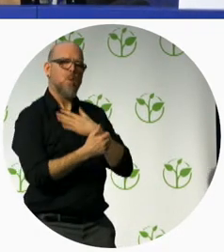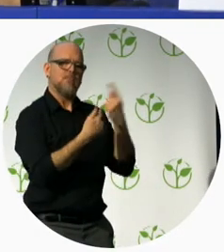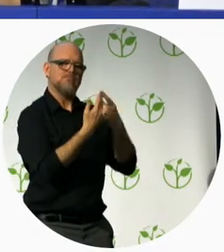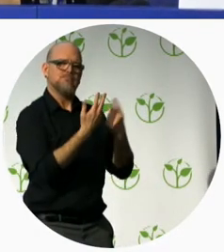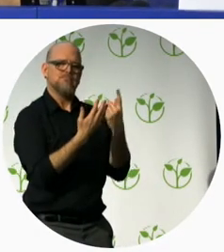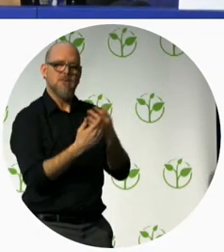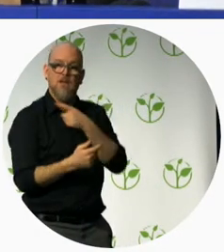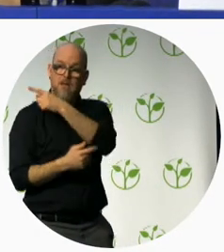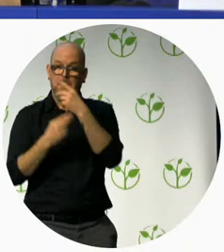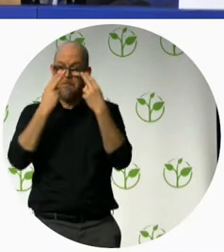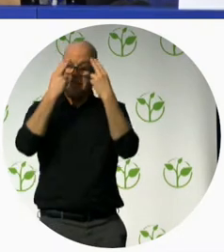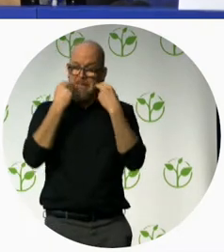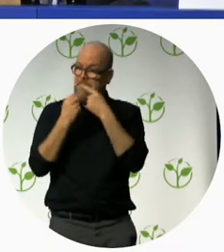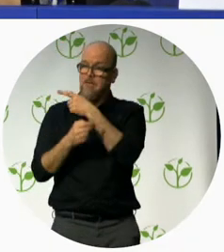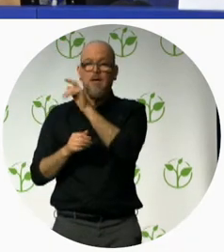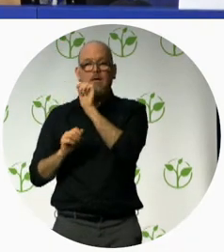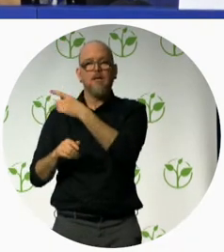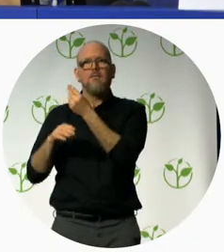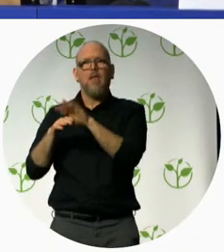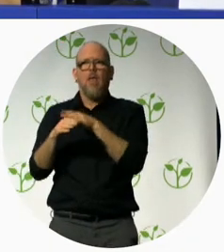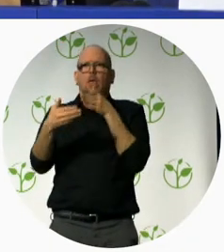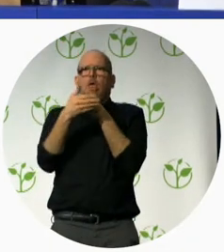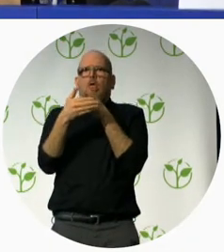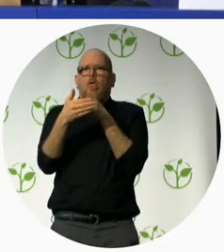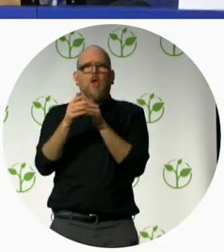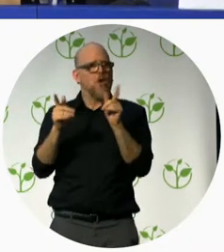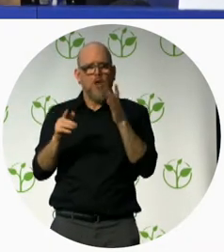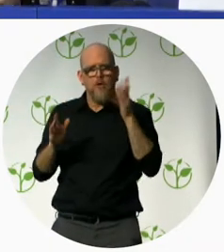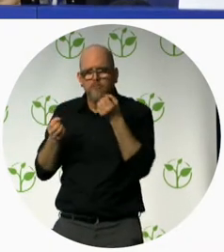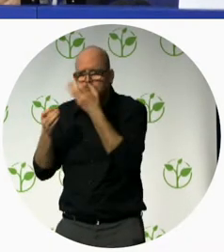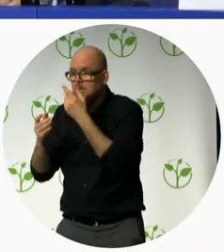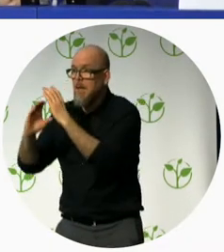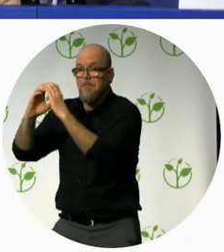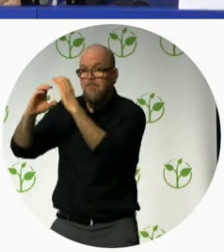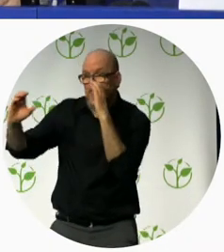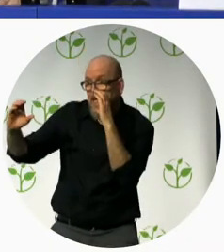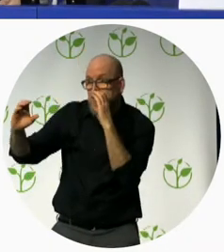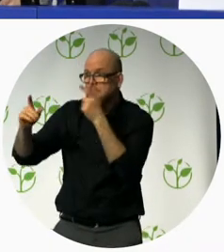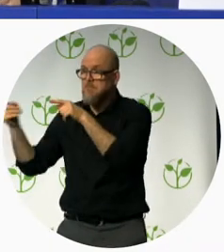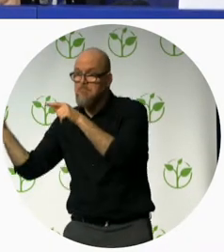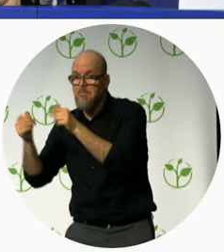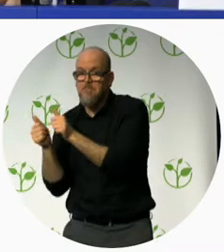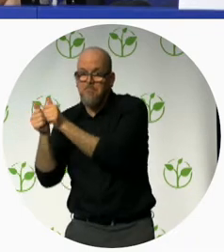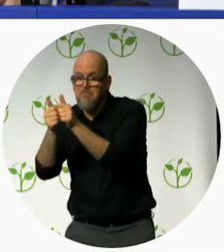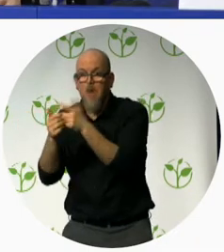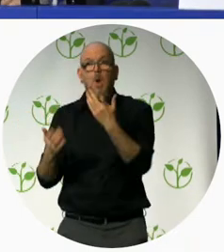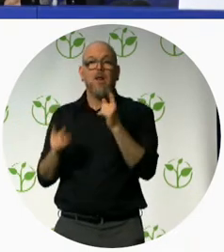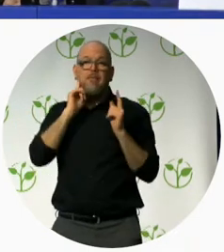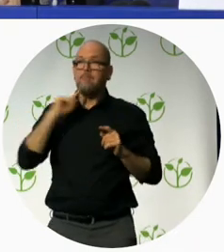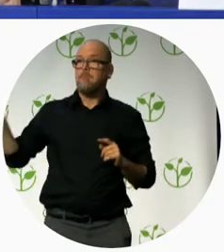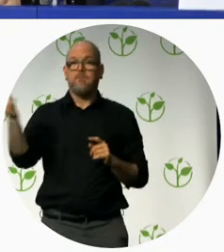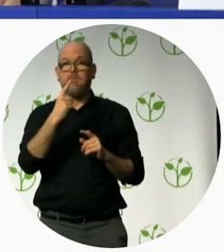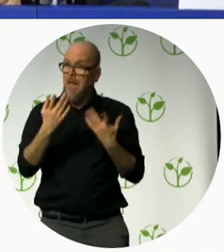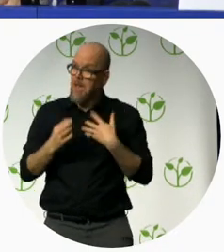train station availing sign language interpreter service etc with this attitude we are able to